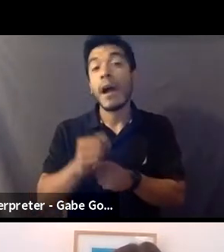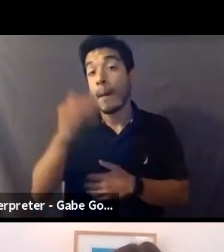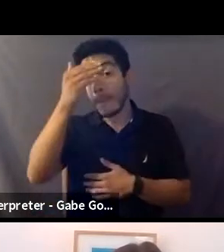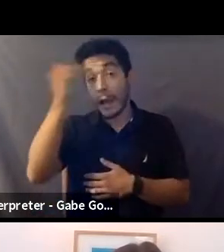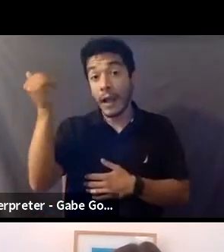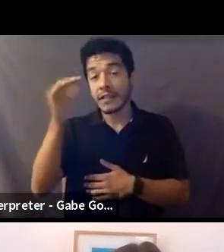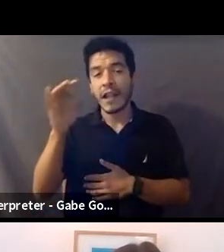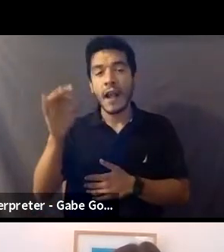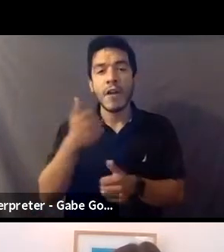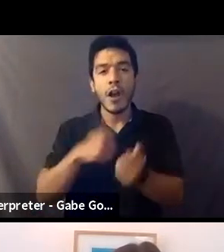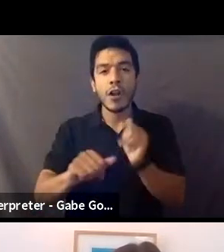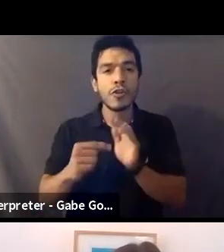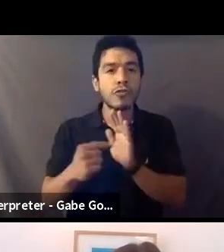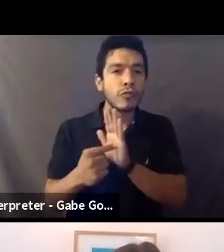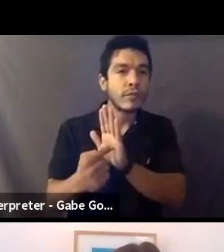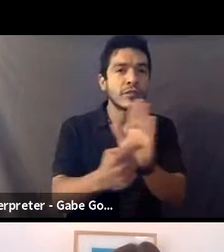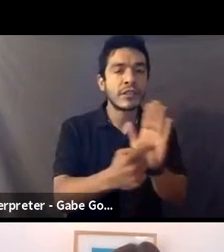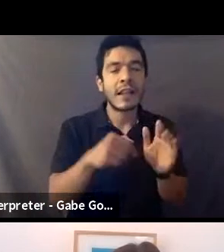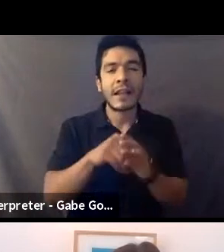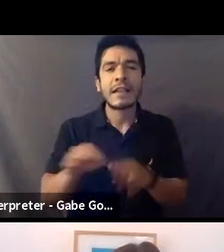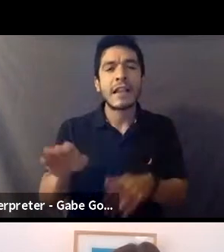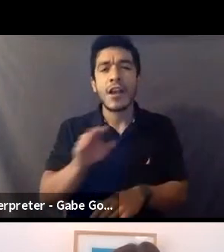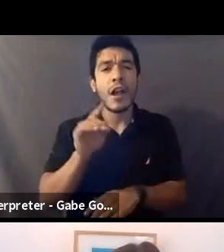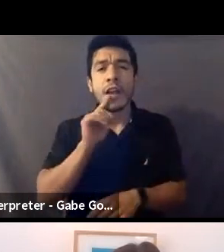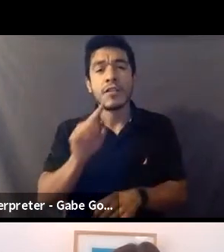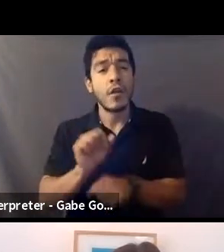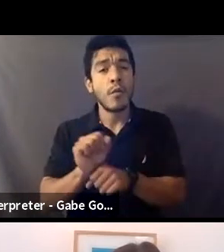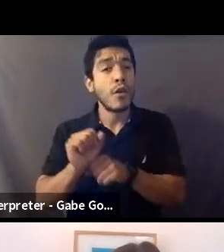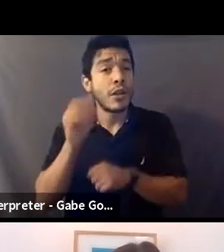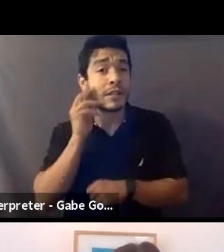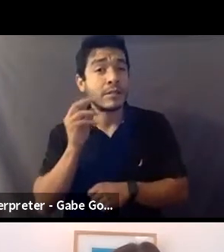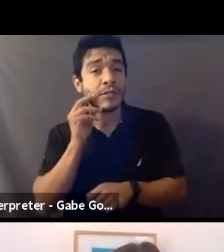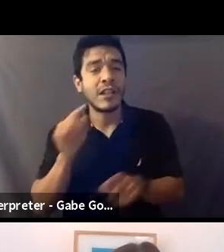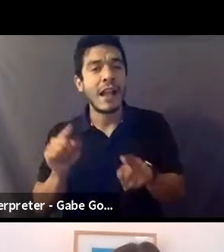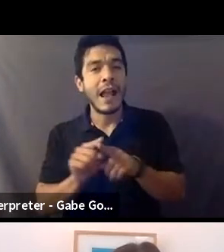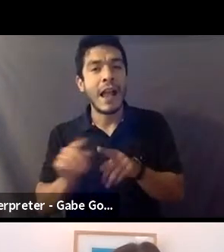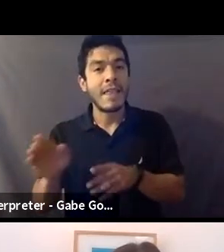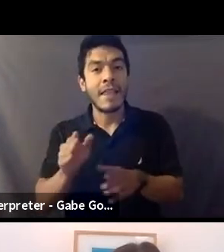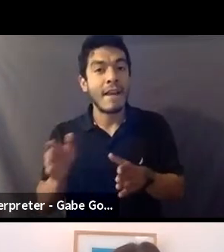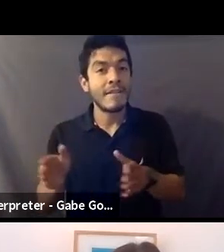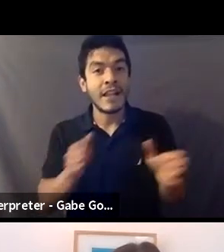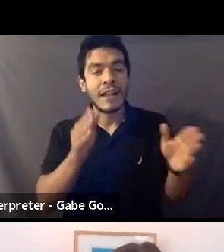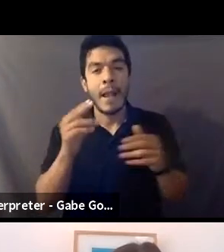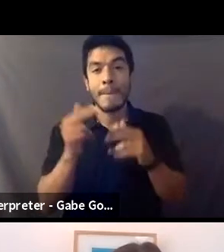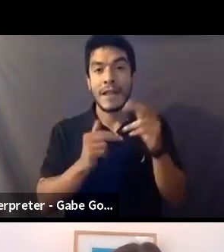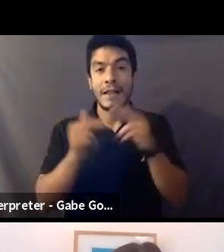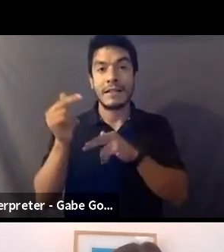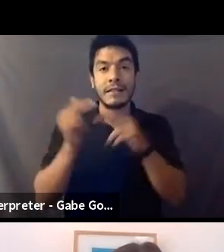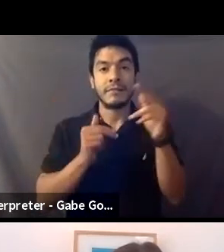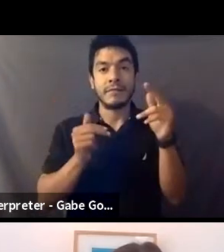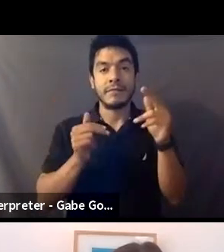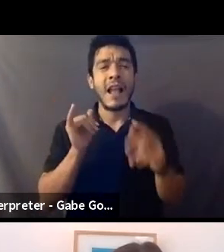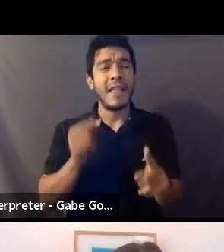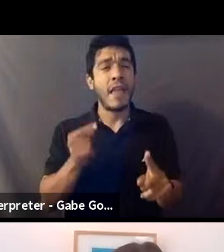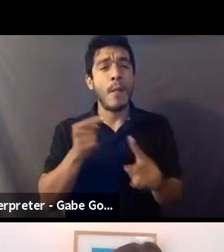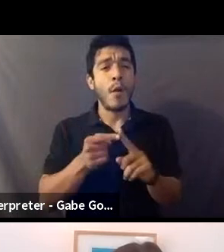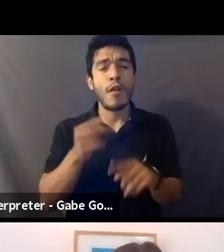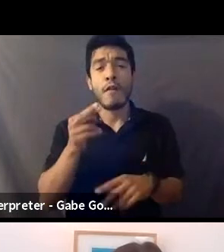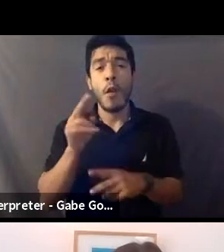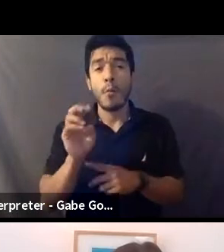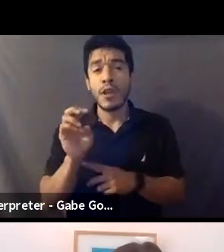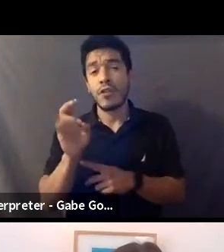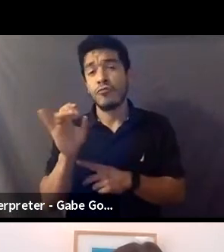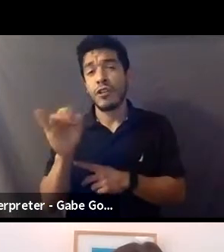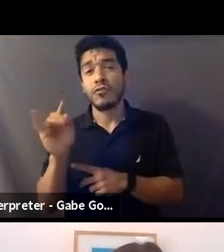of underrepresentation in the actual work experience as this field builds. And the point of the point pre-registry is to ensure that